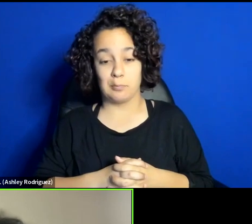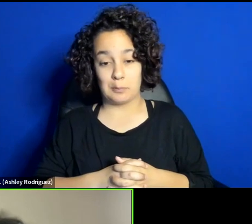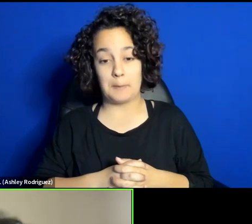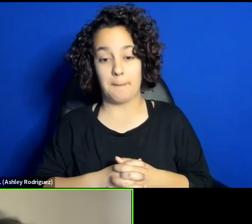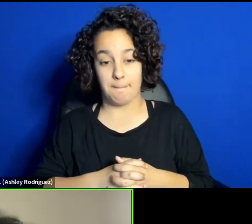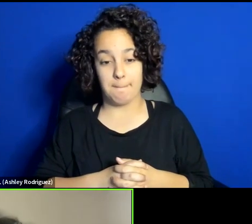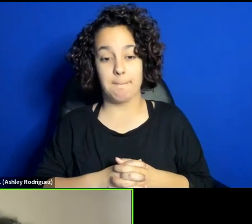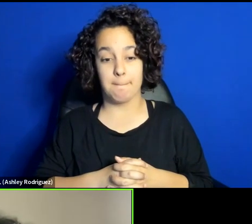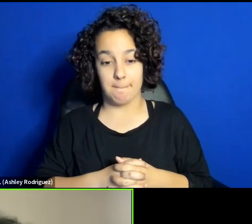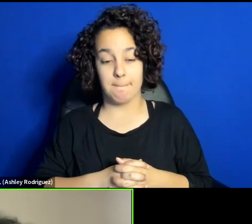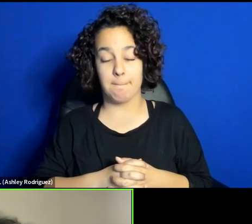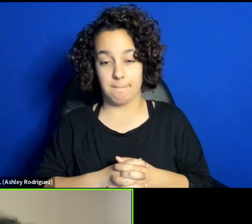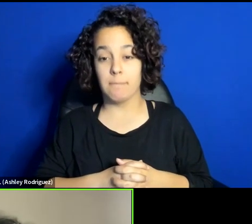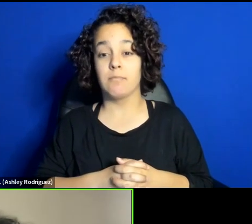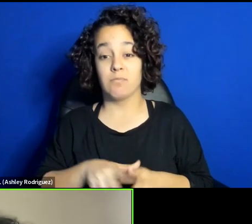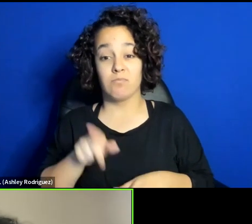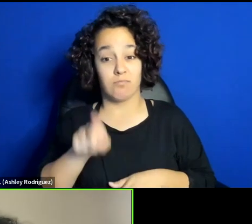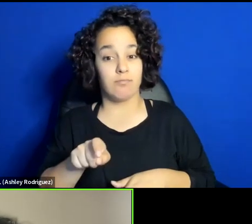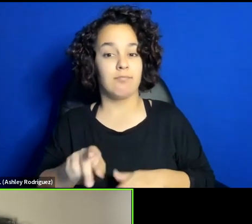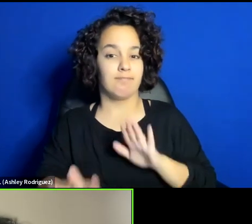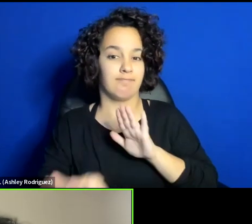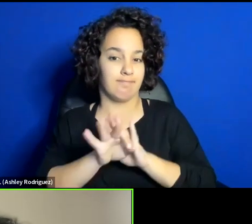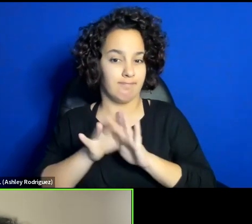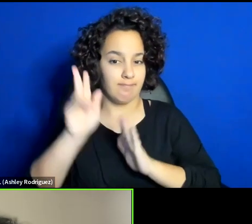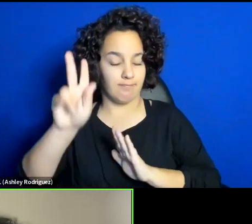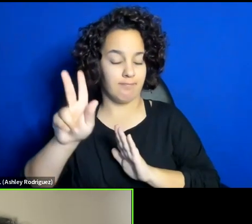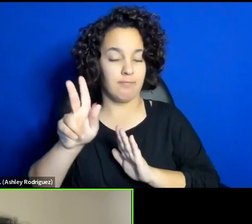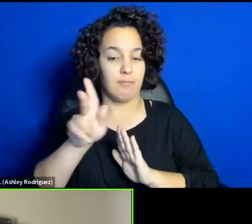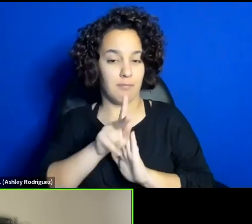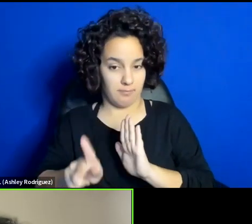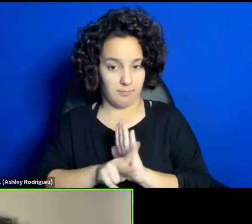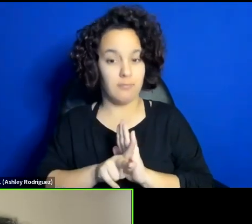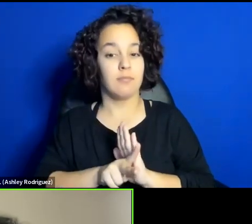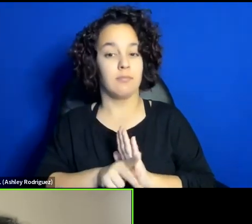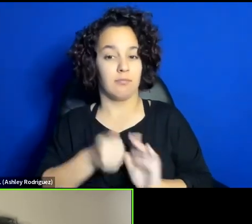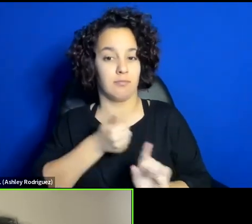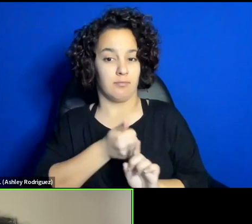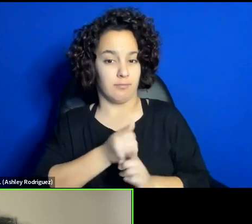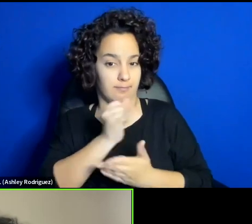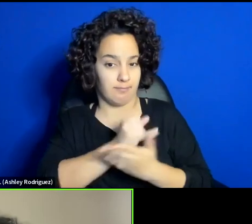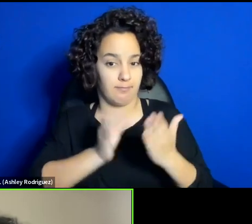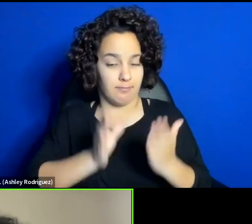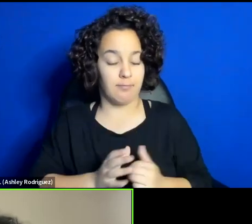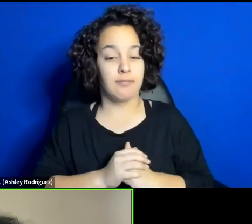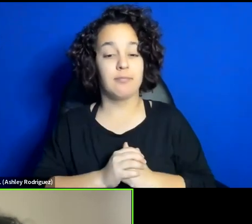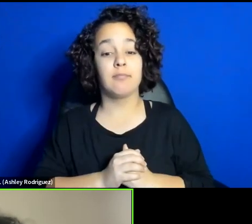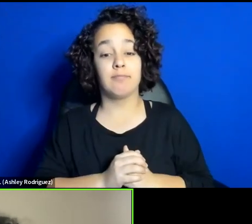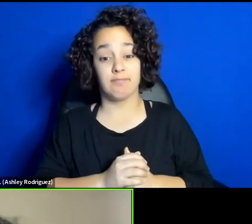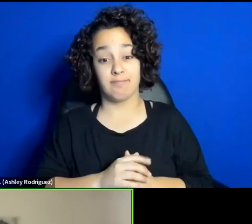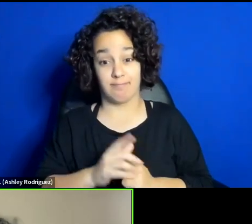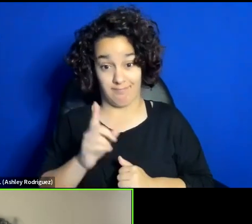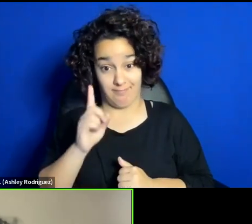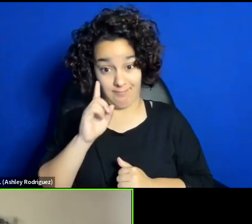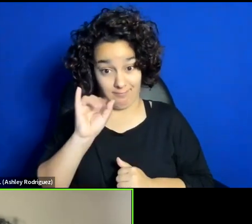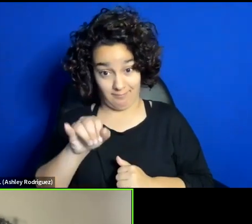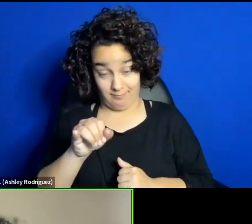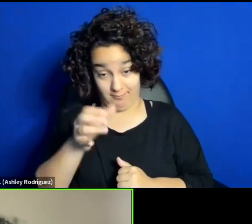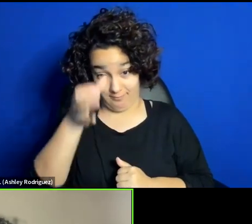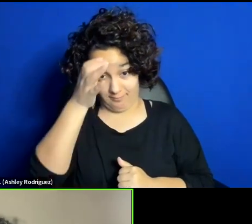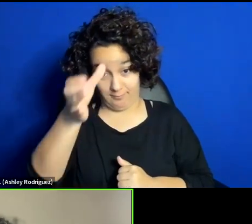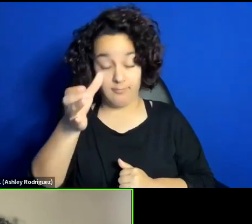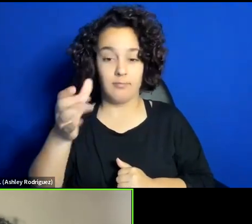artist, and I think this has been always suppressed, even in the university,